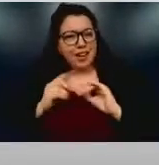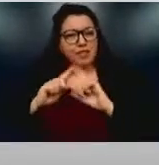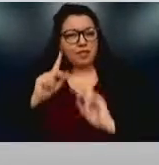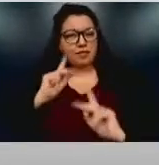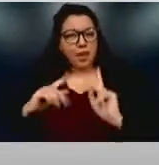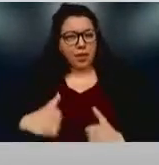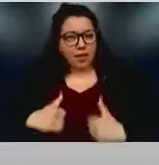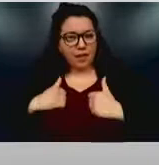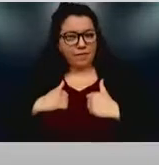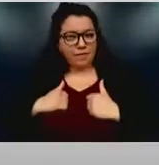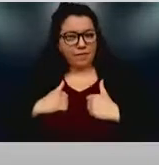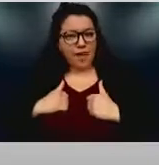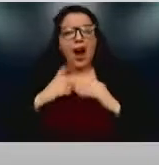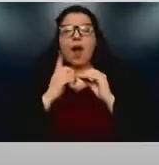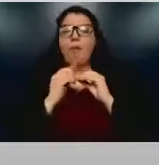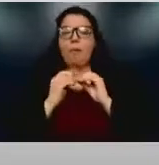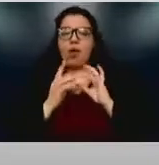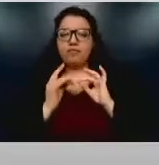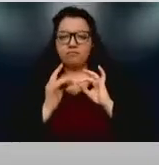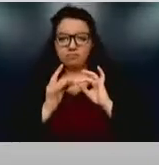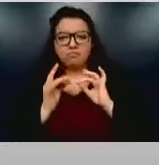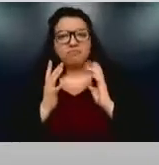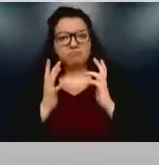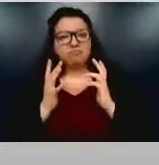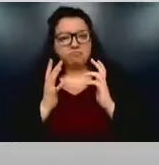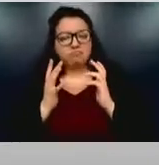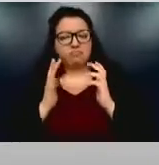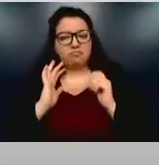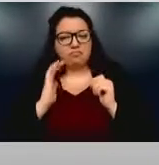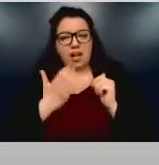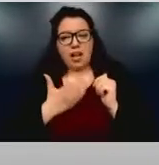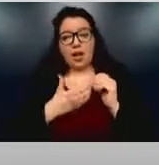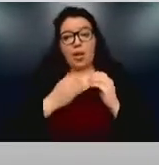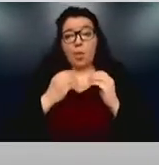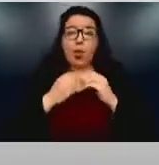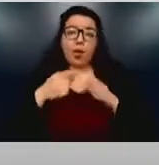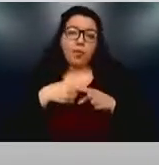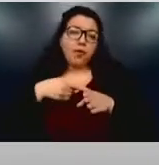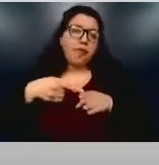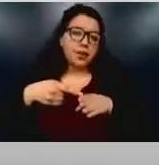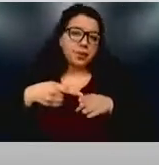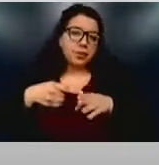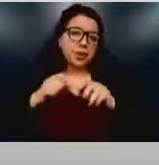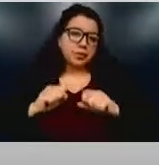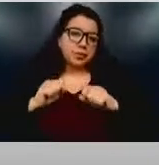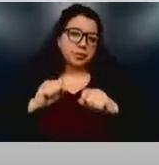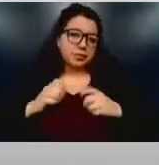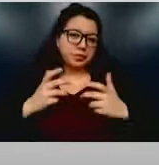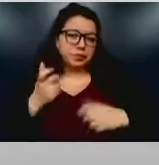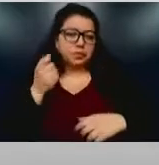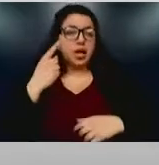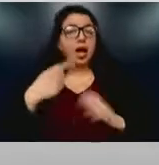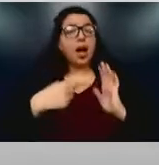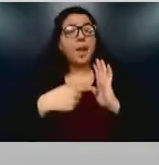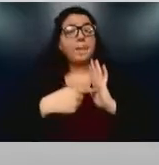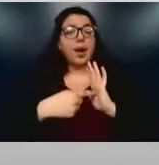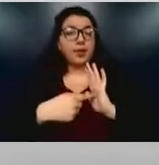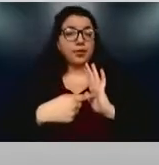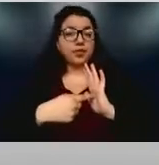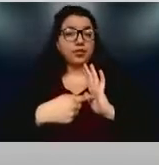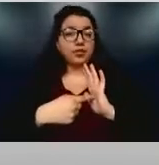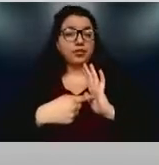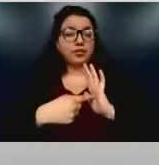And one more thing in our professional capacities are the models that our disciplines